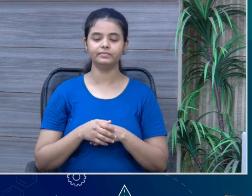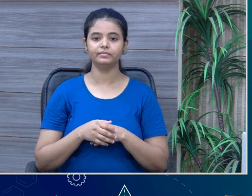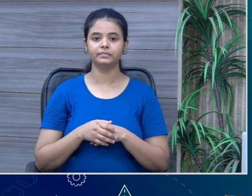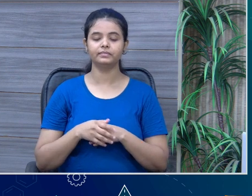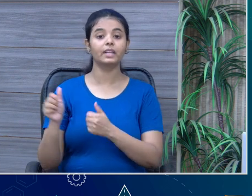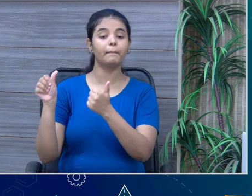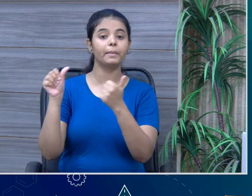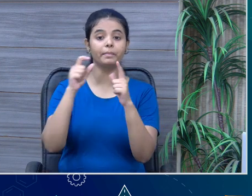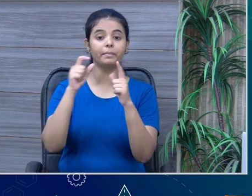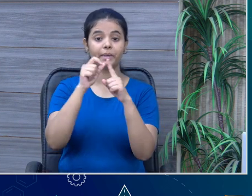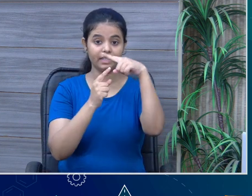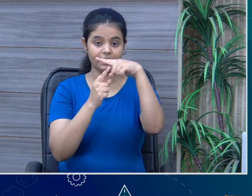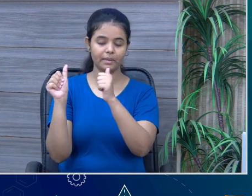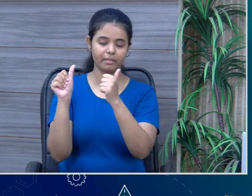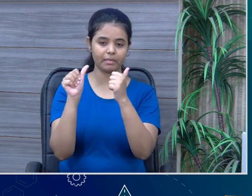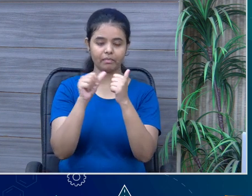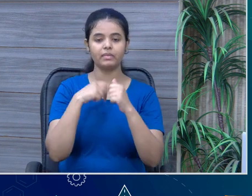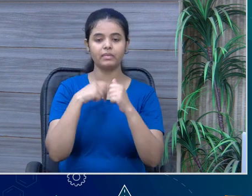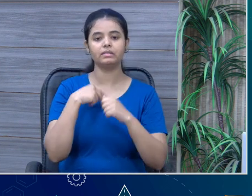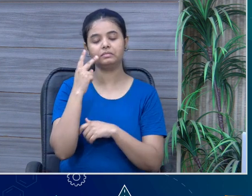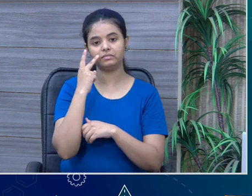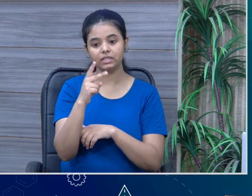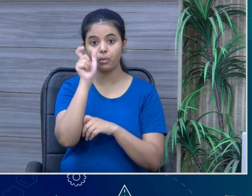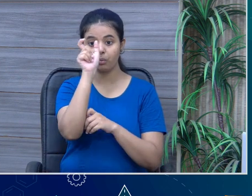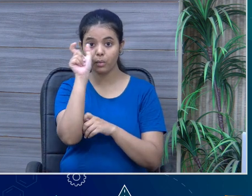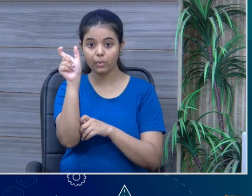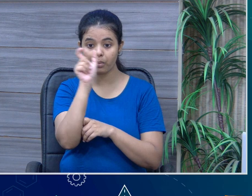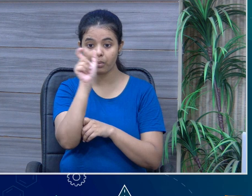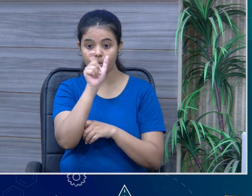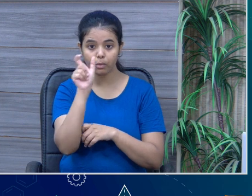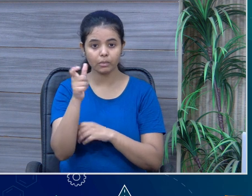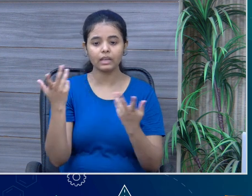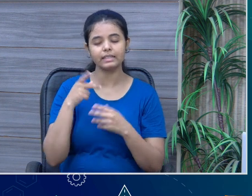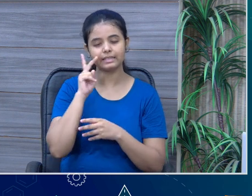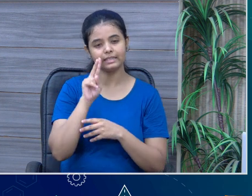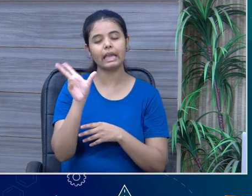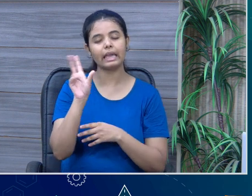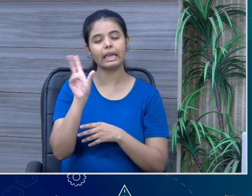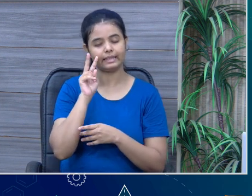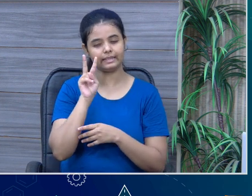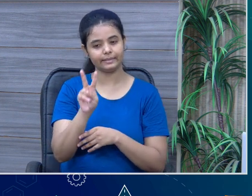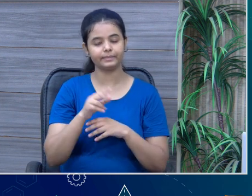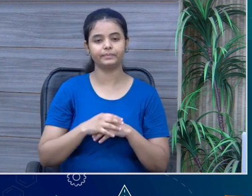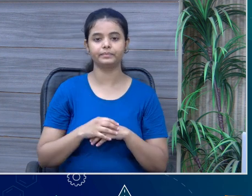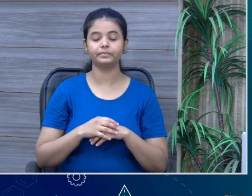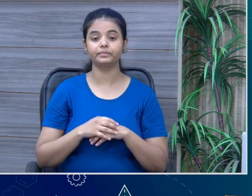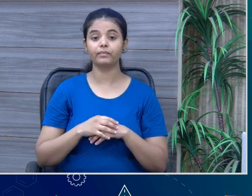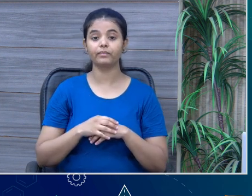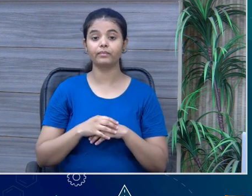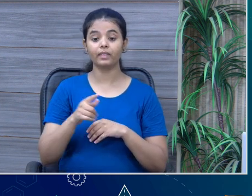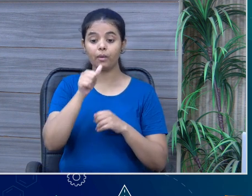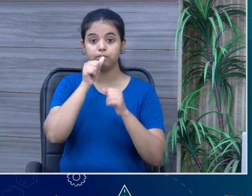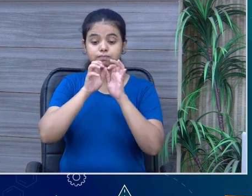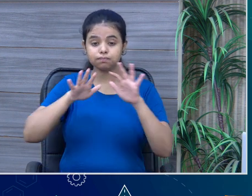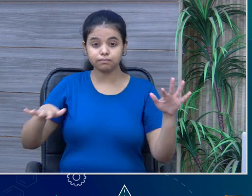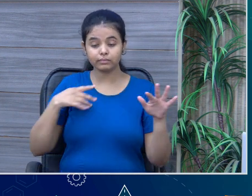presentation once again and you can see the words written in the poem once again. I found a shell,